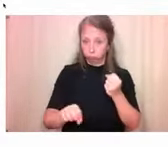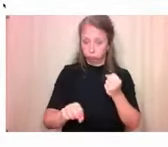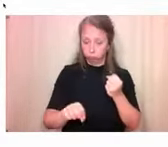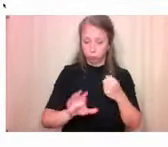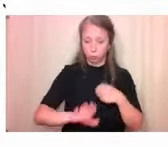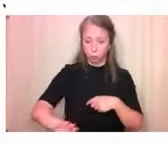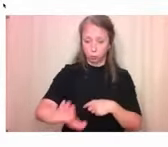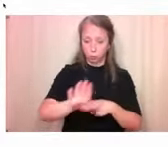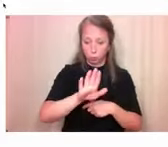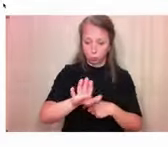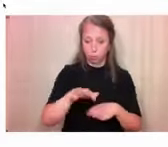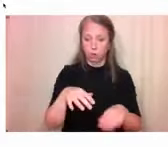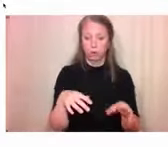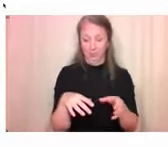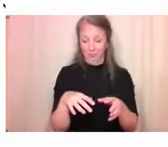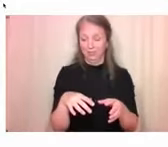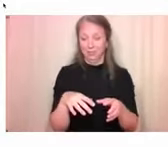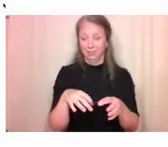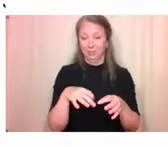to alter it before it gets published.